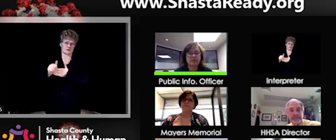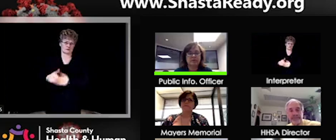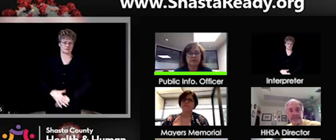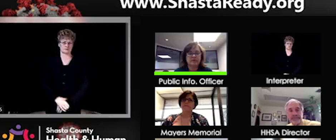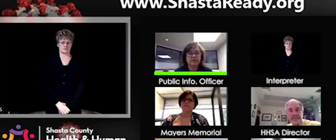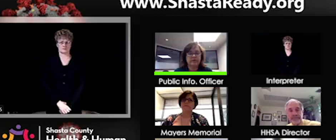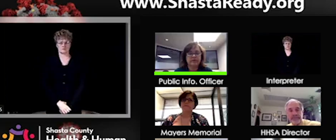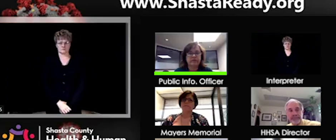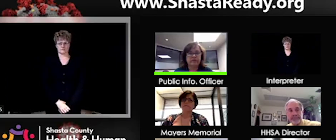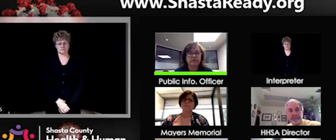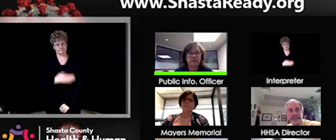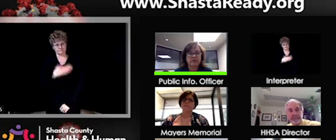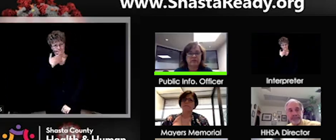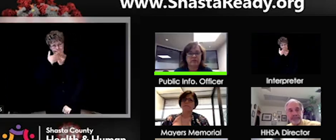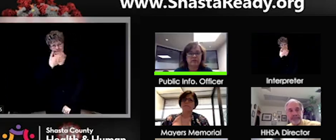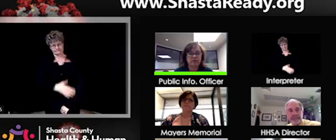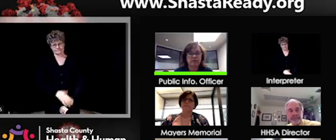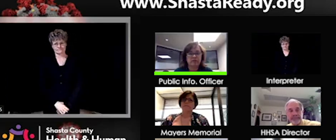Thank you, Donnell.